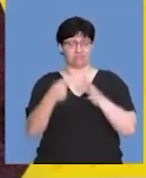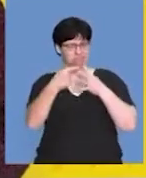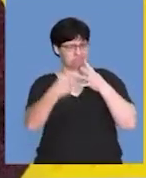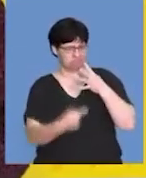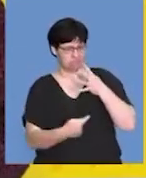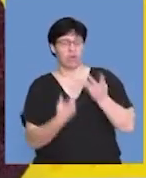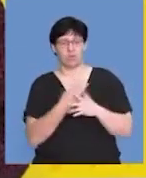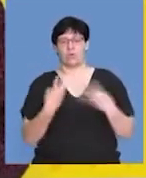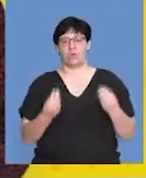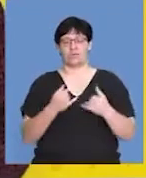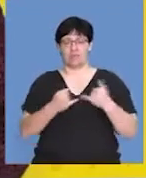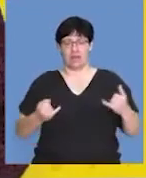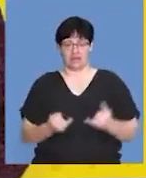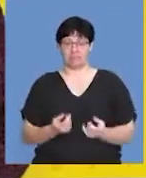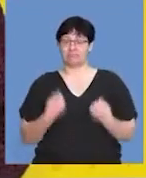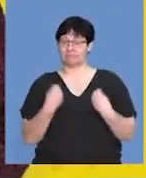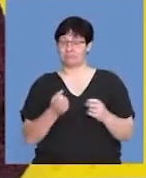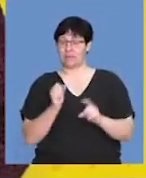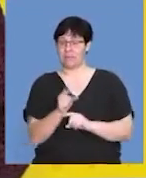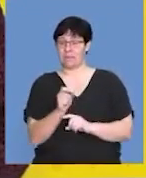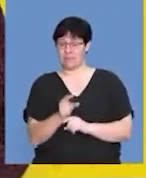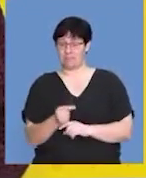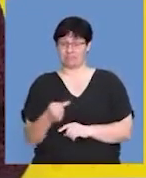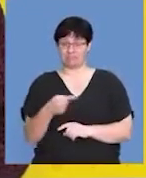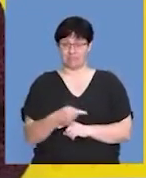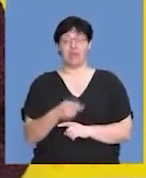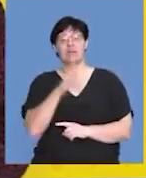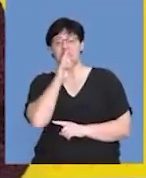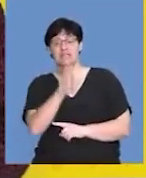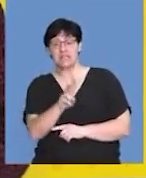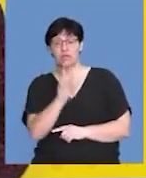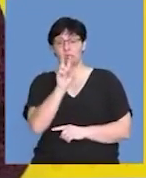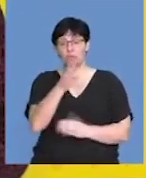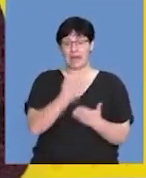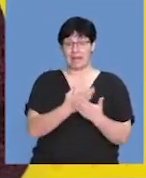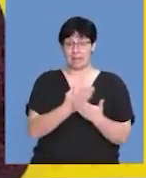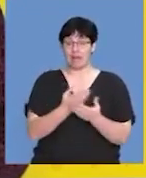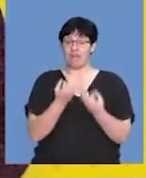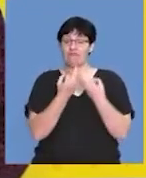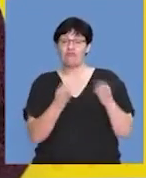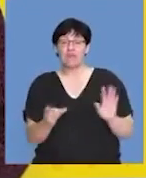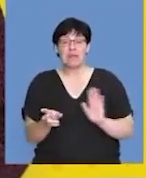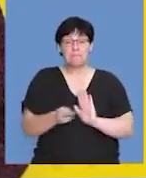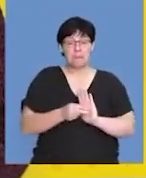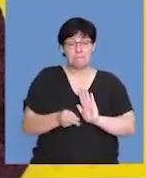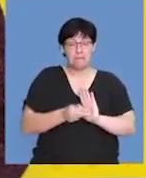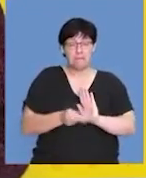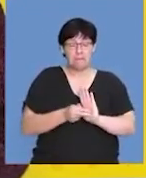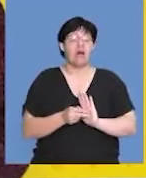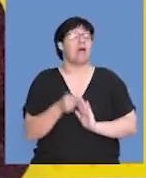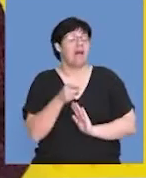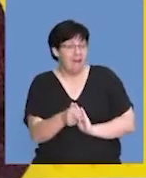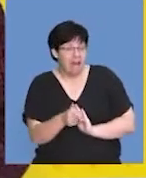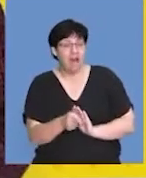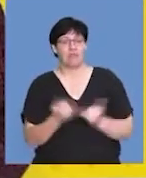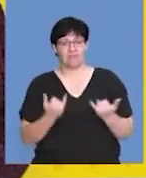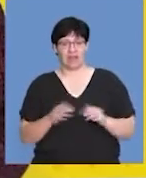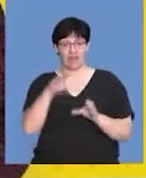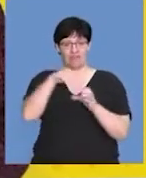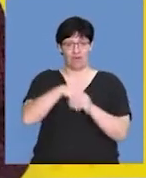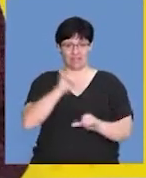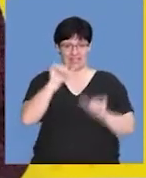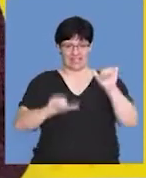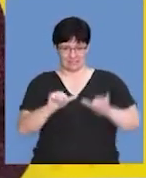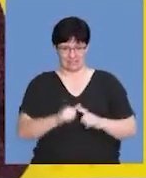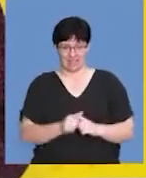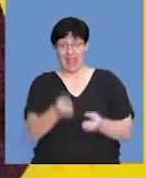us up on our WhatsApp line. Don't forget to download the To Enable app for free on your App Store to take part in today's assessment.